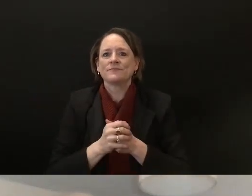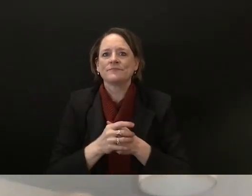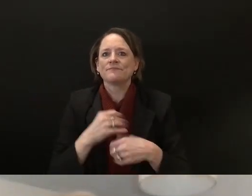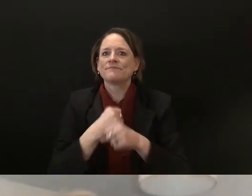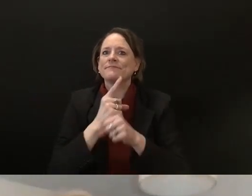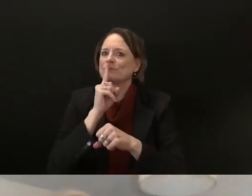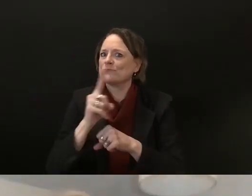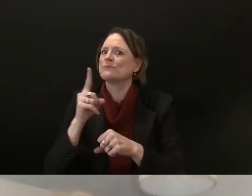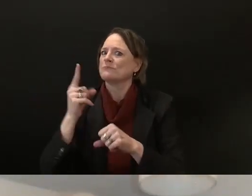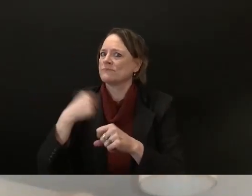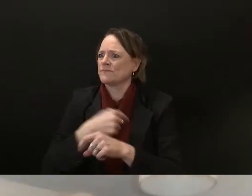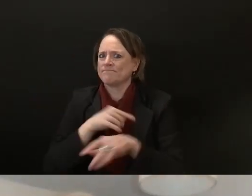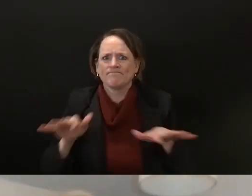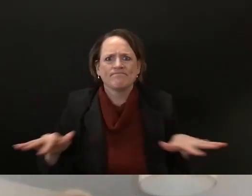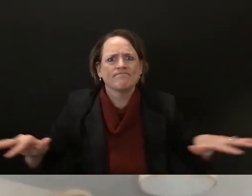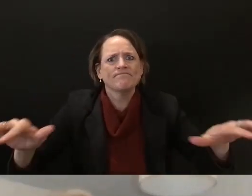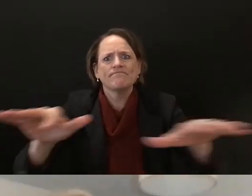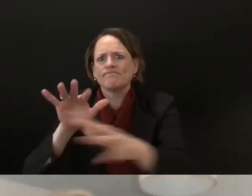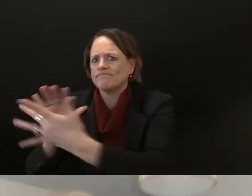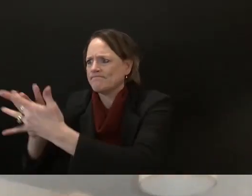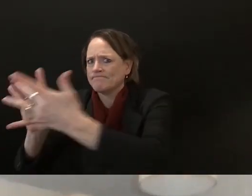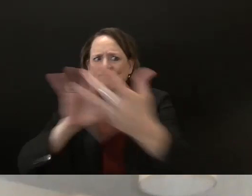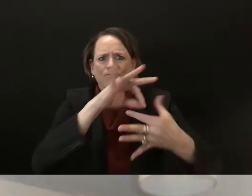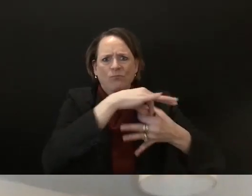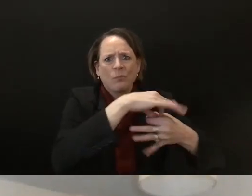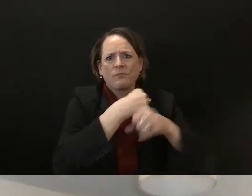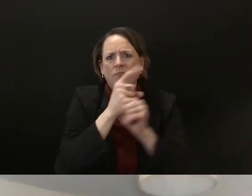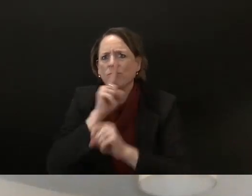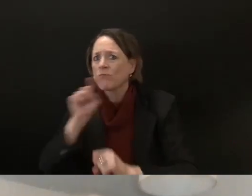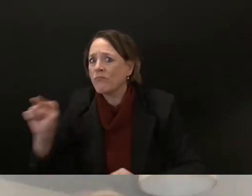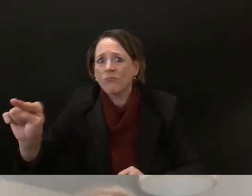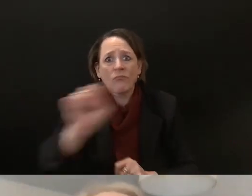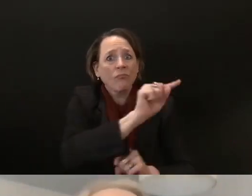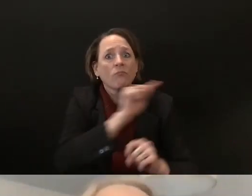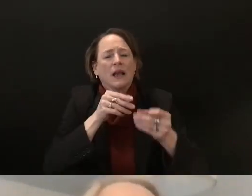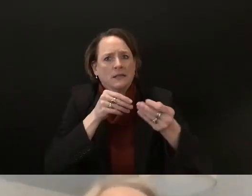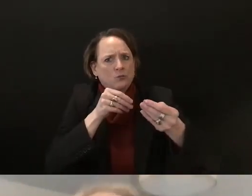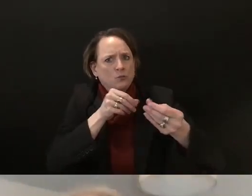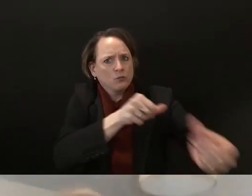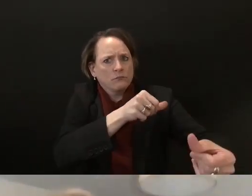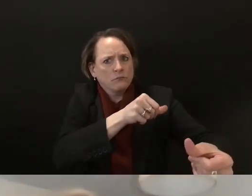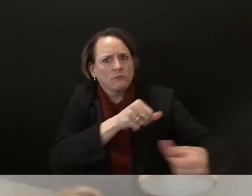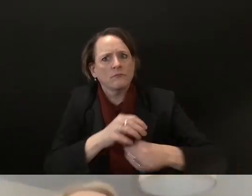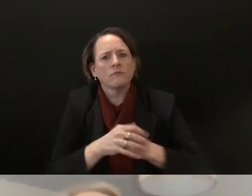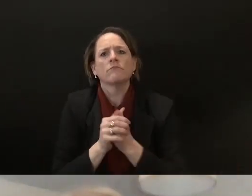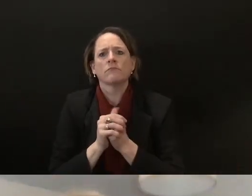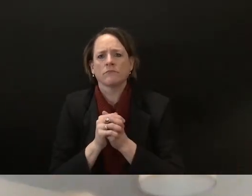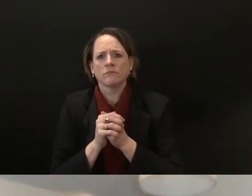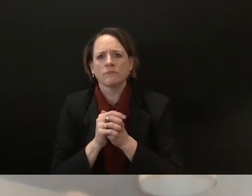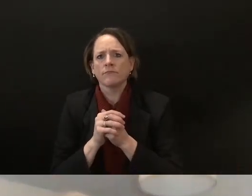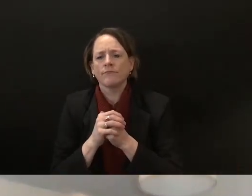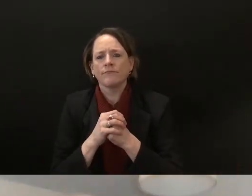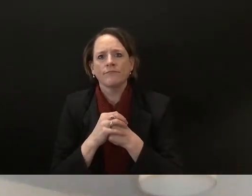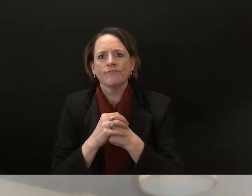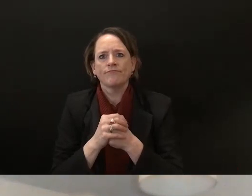eligible voter i know this last election um i wasn't personally involved with it but i helped coordinate some of it um